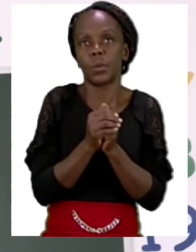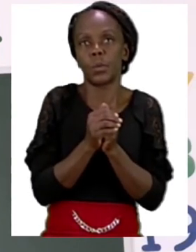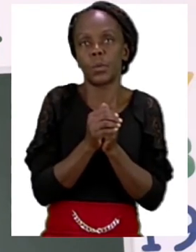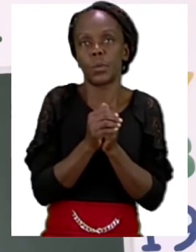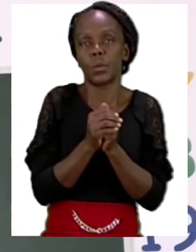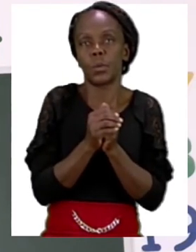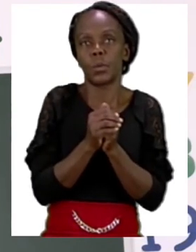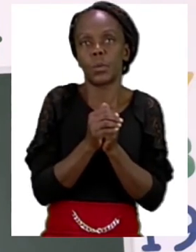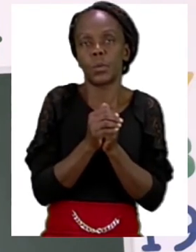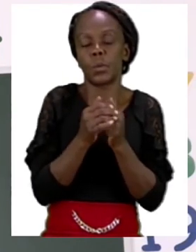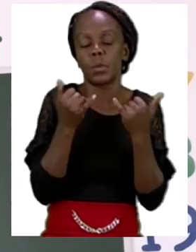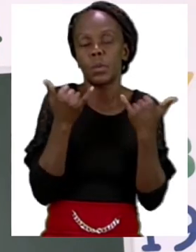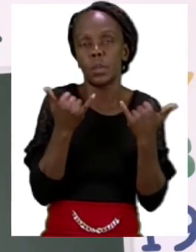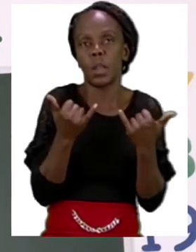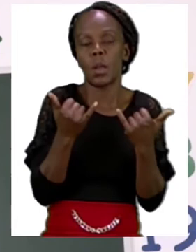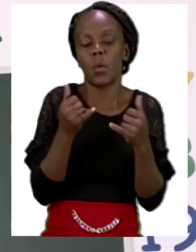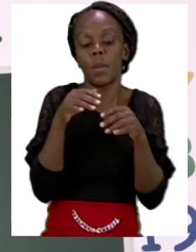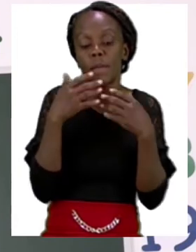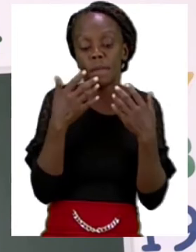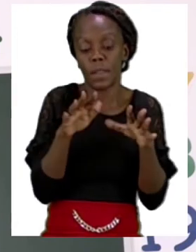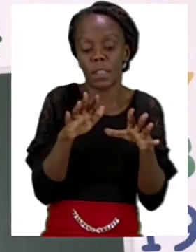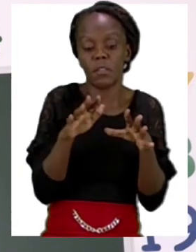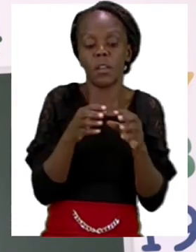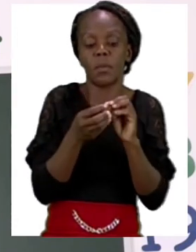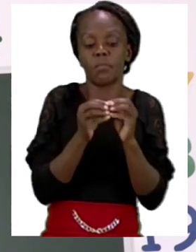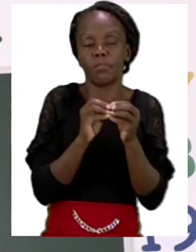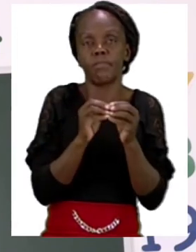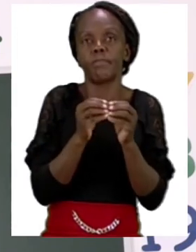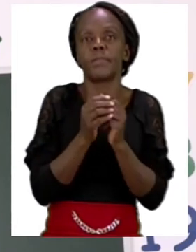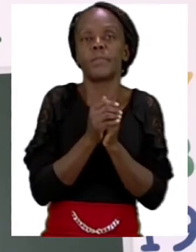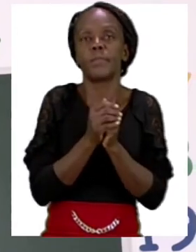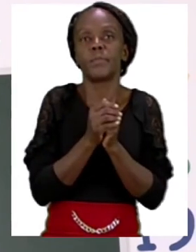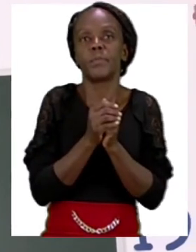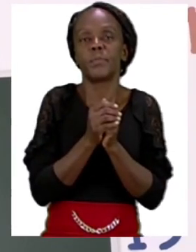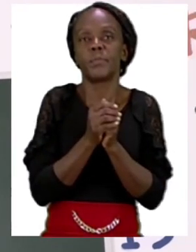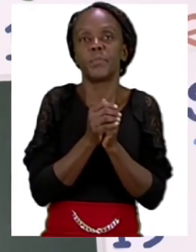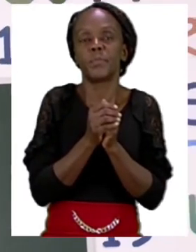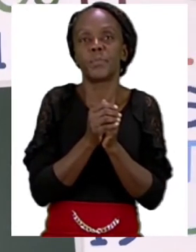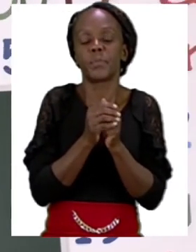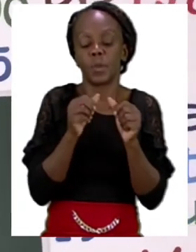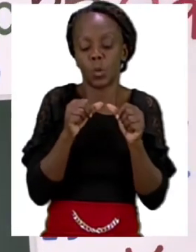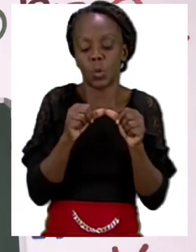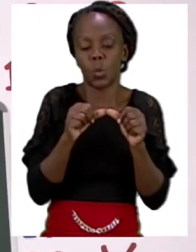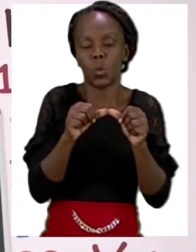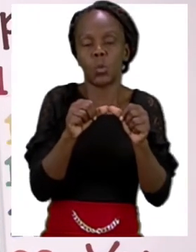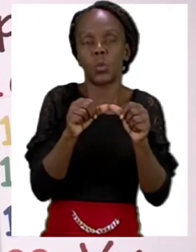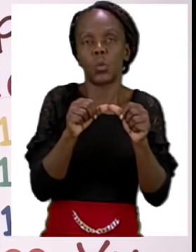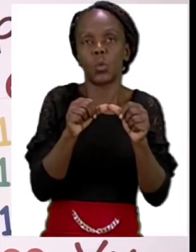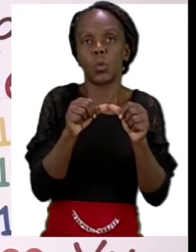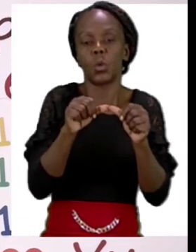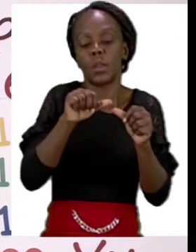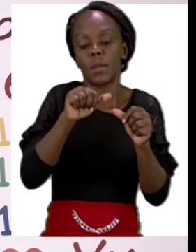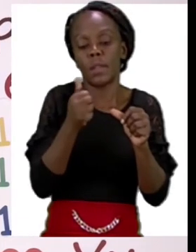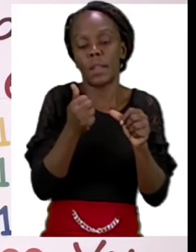Now we have a complete set of mittens. I want you to continue doing this by